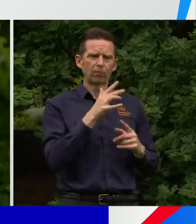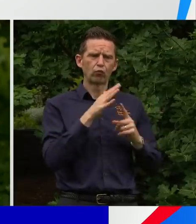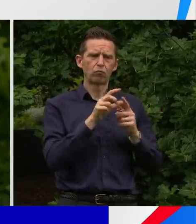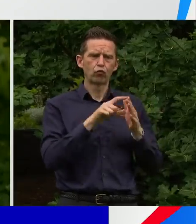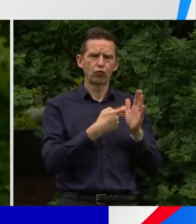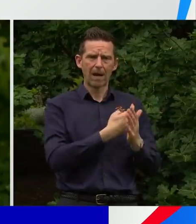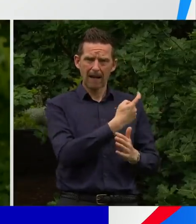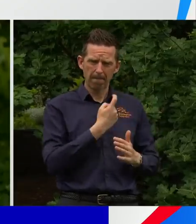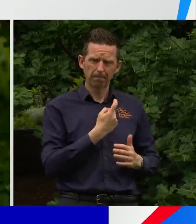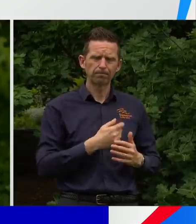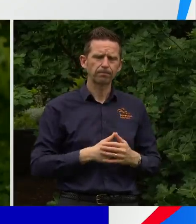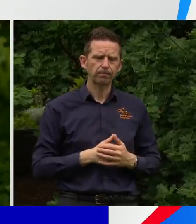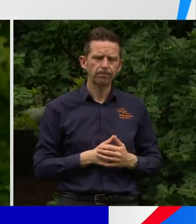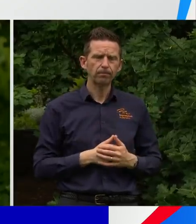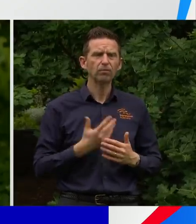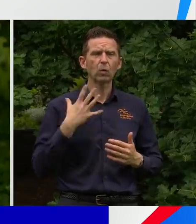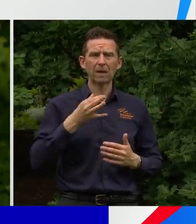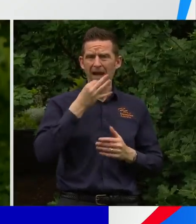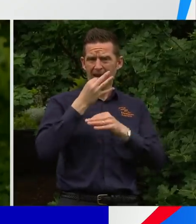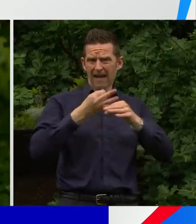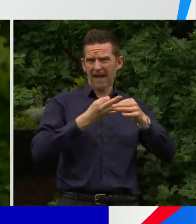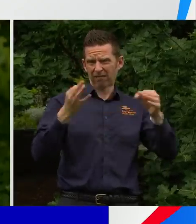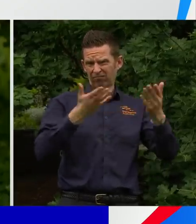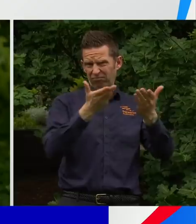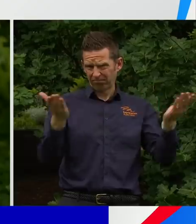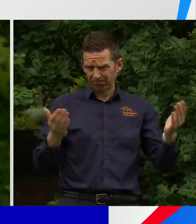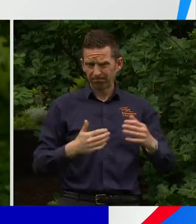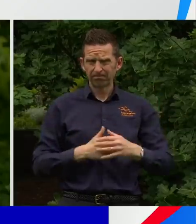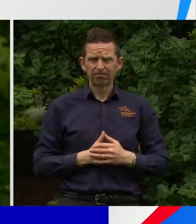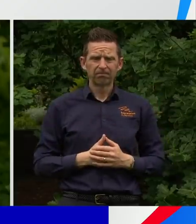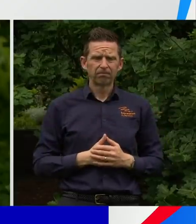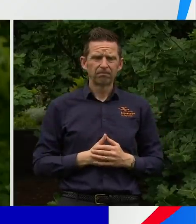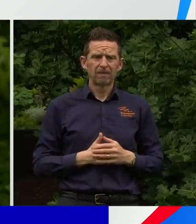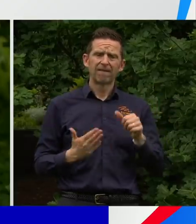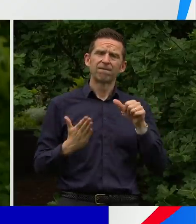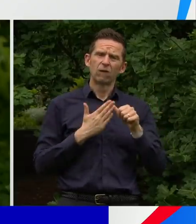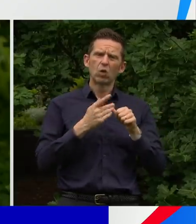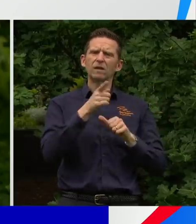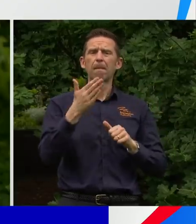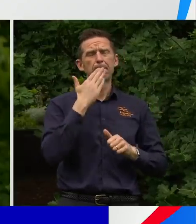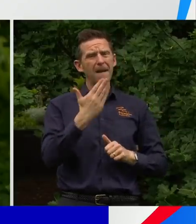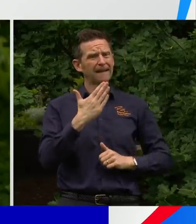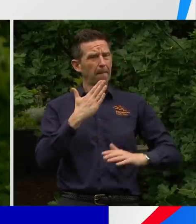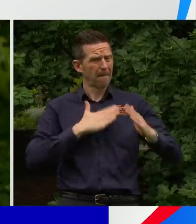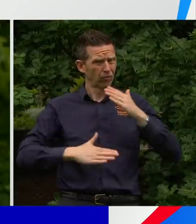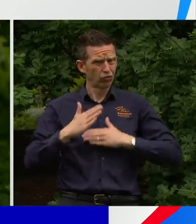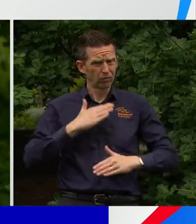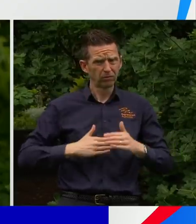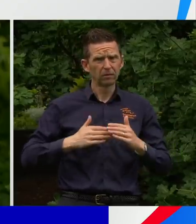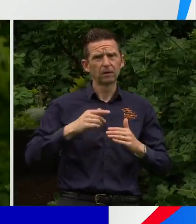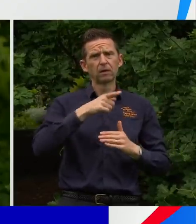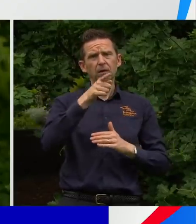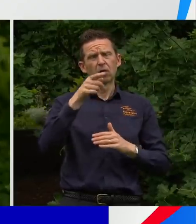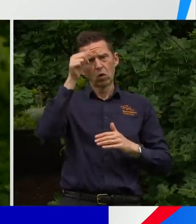ask everyone a couple of things today. Firstly, please let all of us be very patient with hospice staff